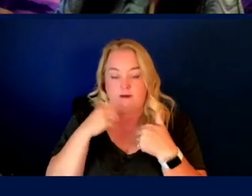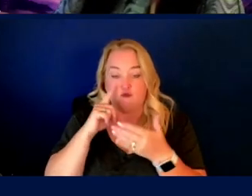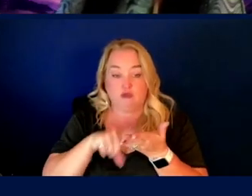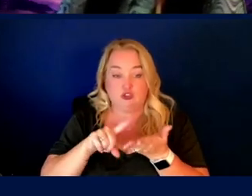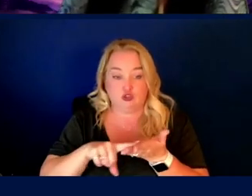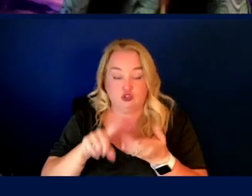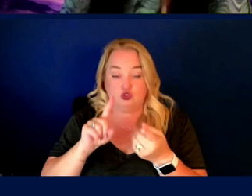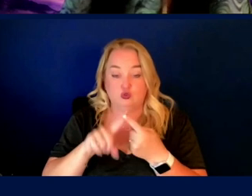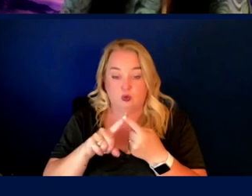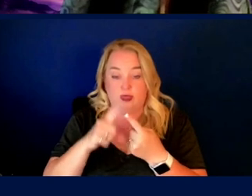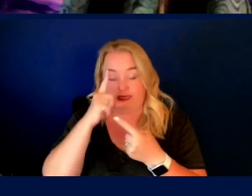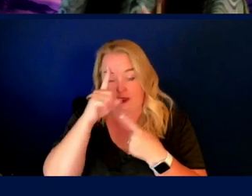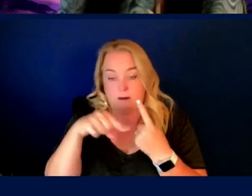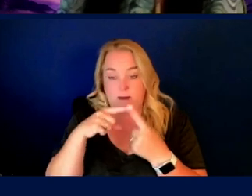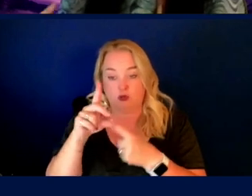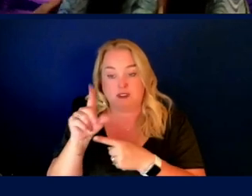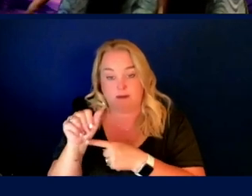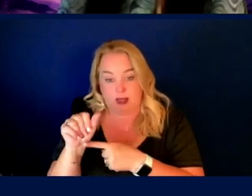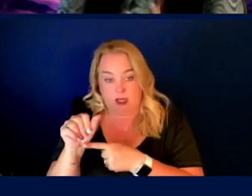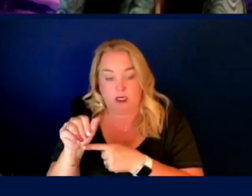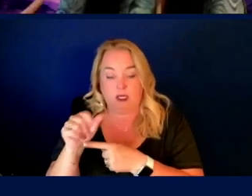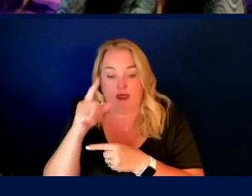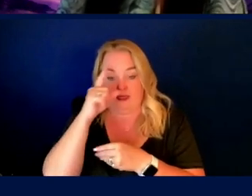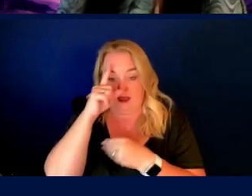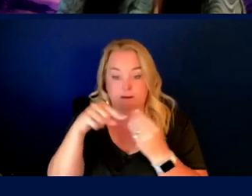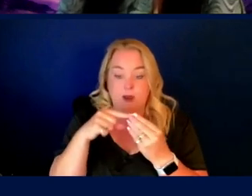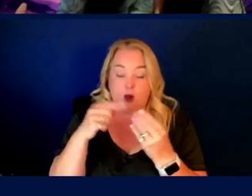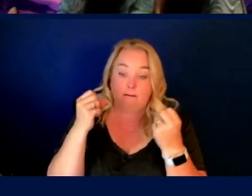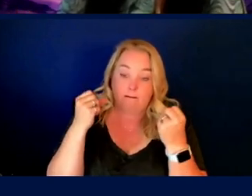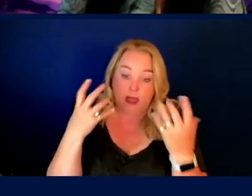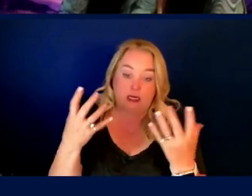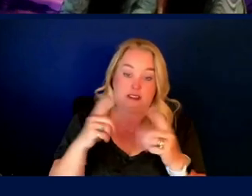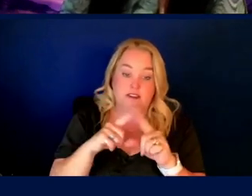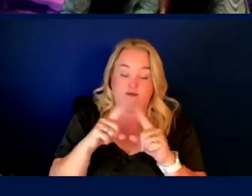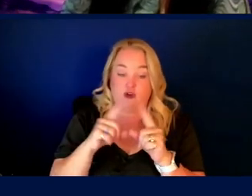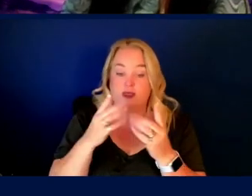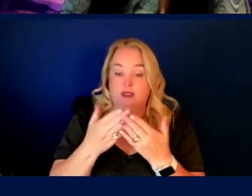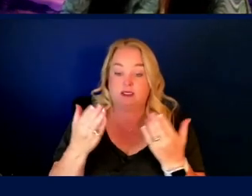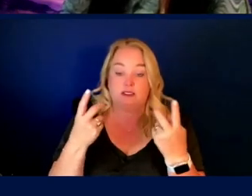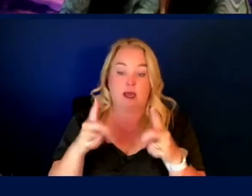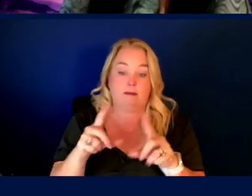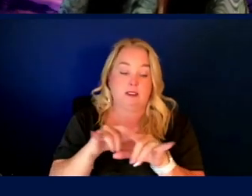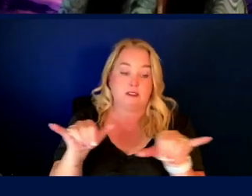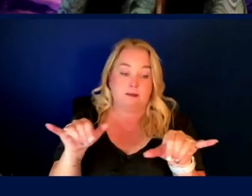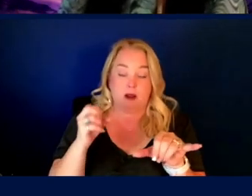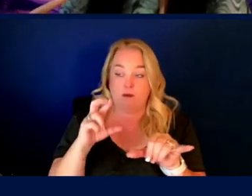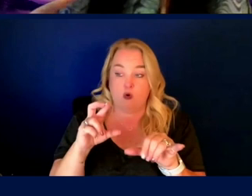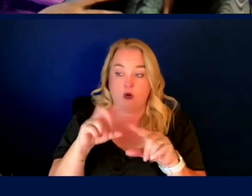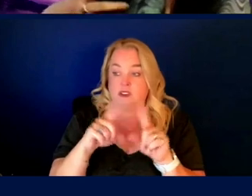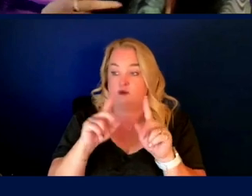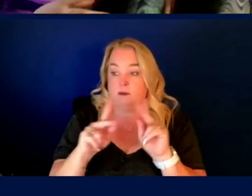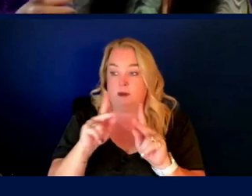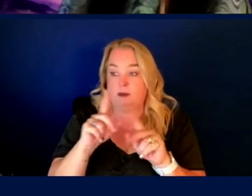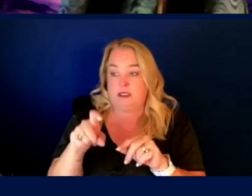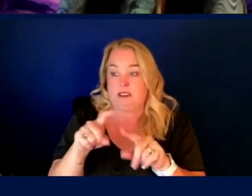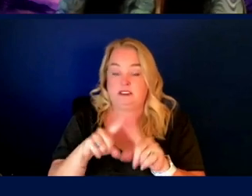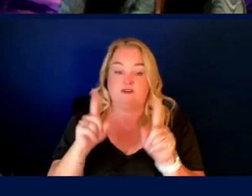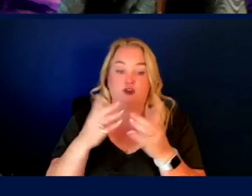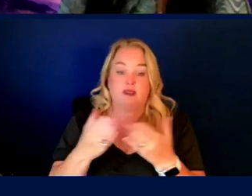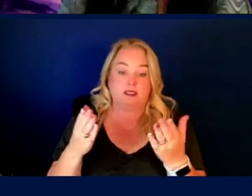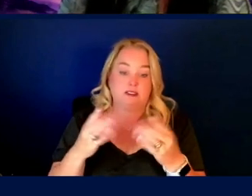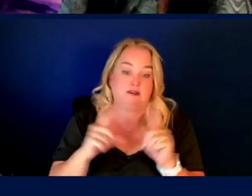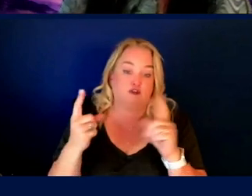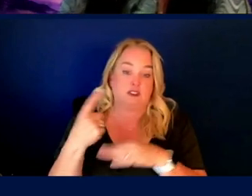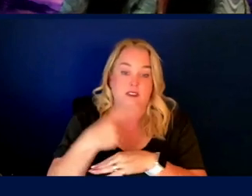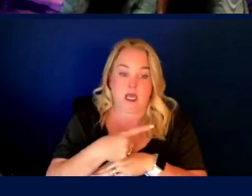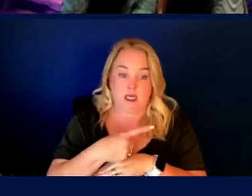to consider dynamic disability, to consider that there might be multiple conditions flaring at the same time, or that different people need different things on different days,